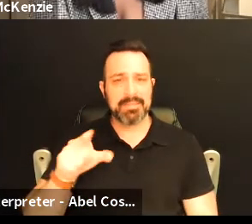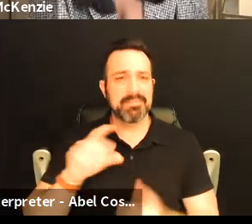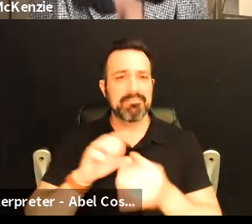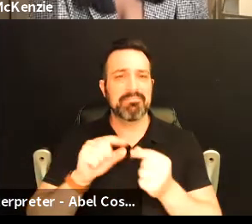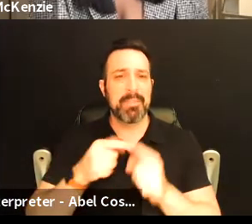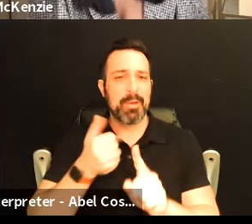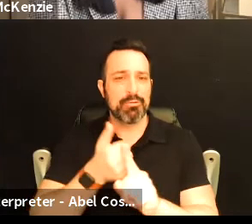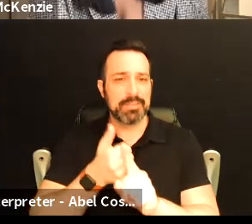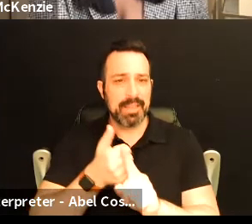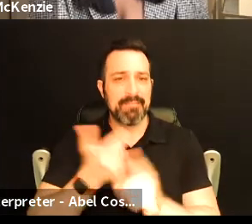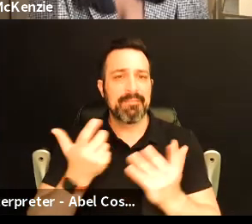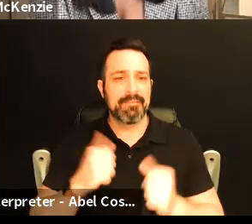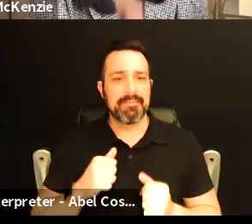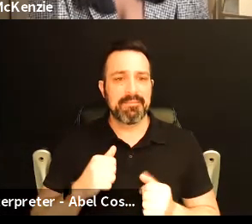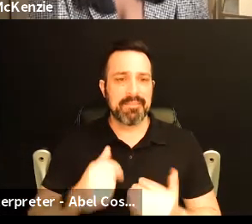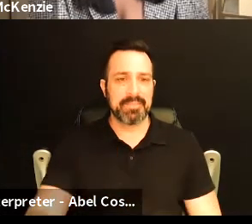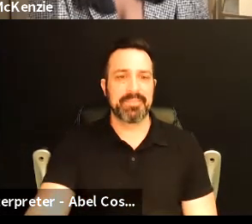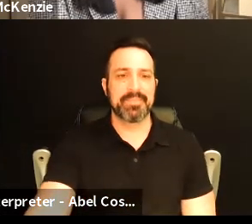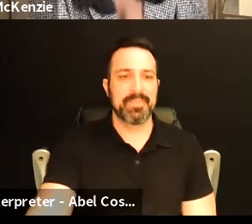little bit about yourself and yeah.